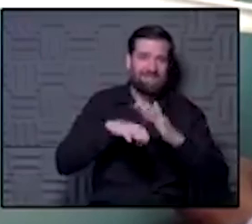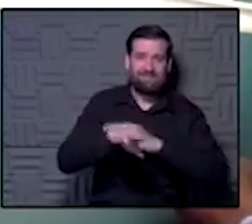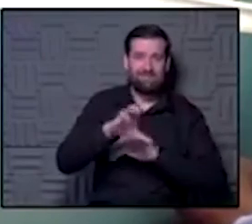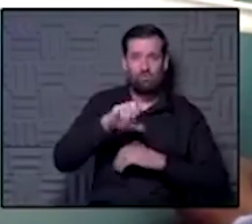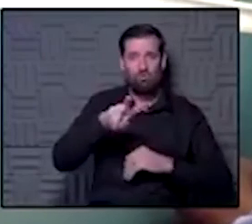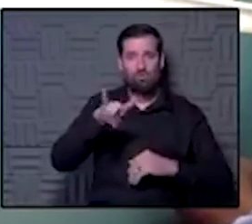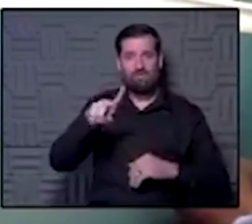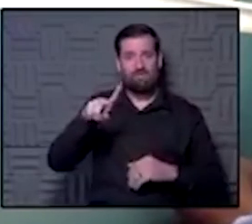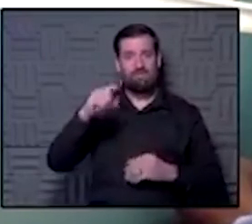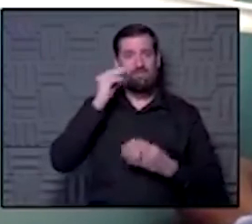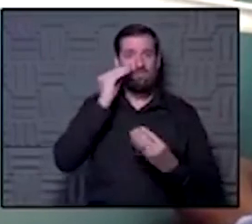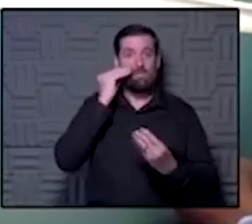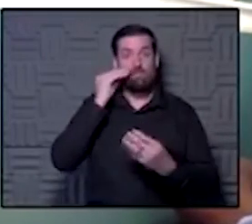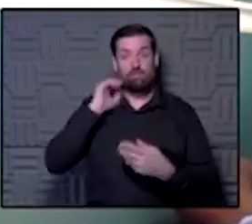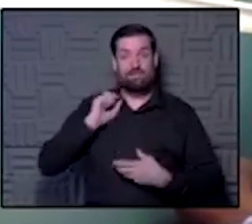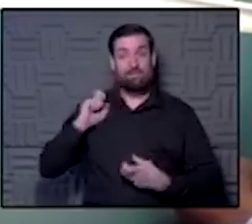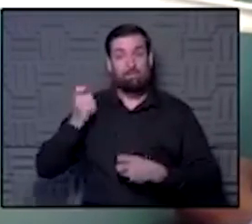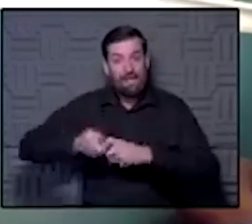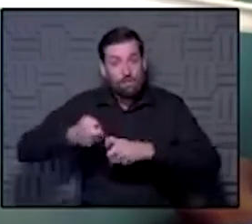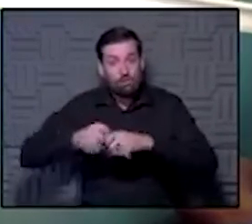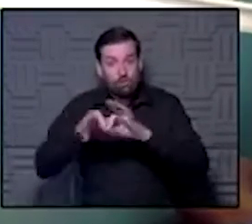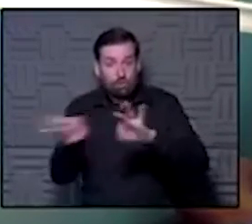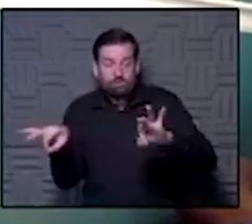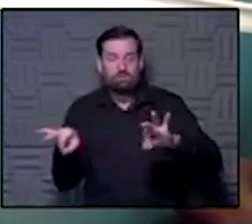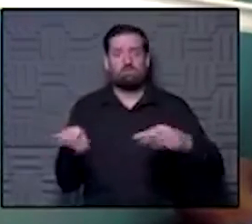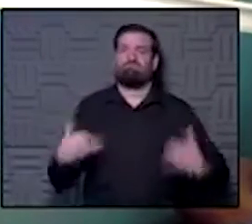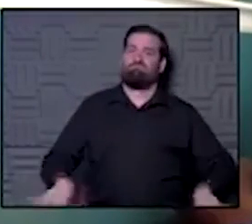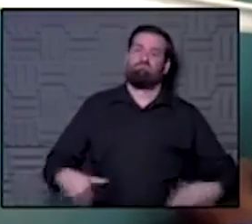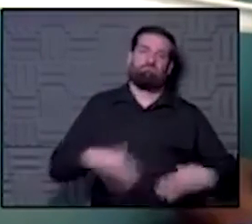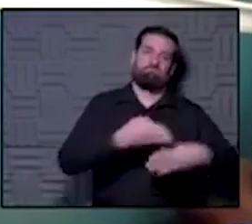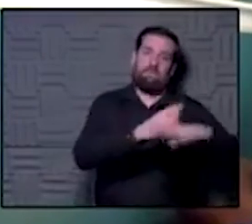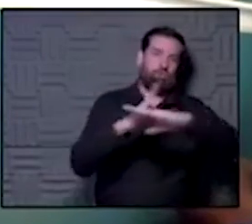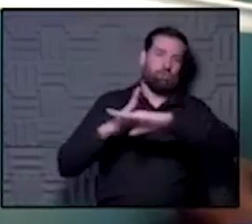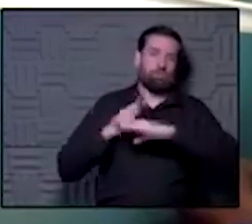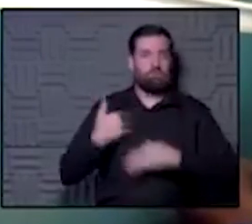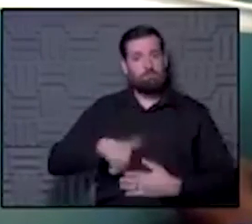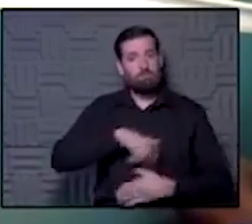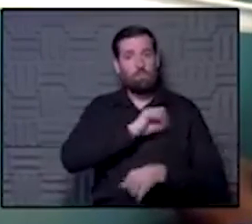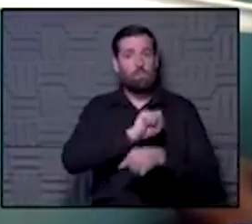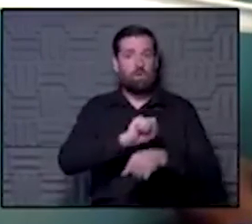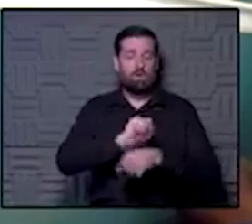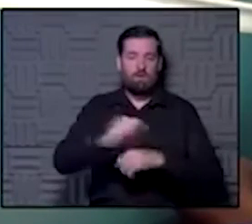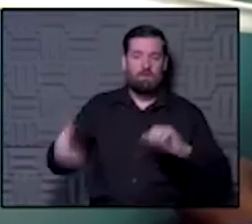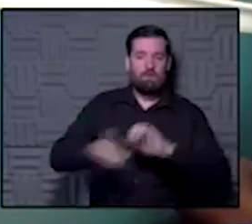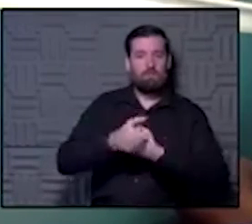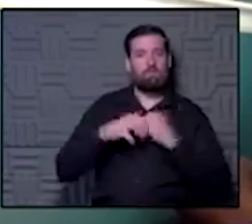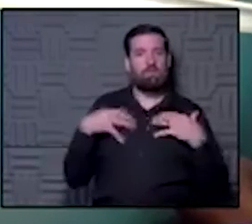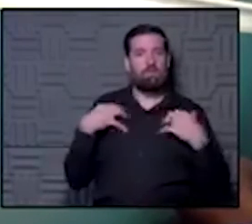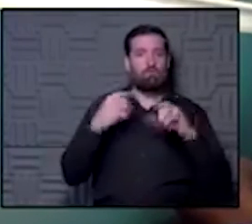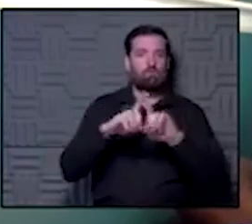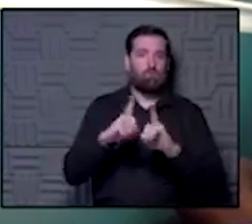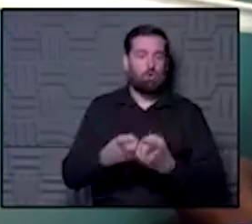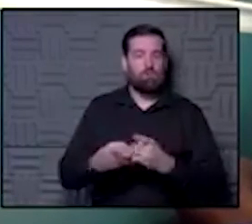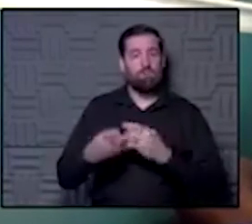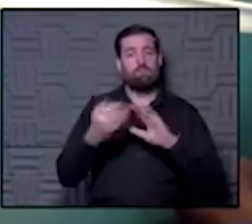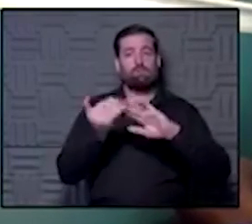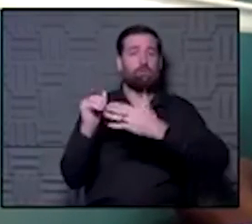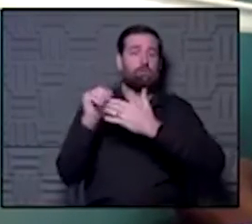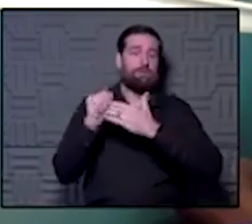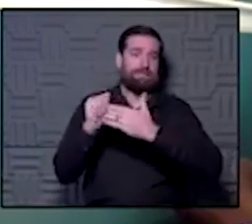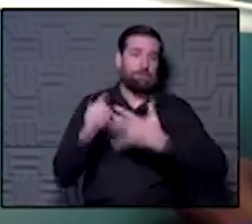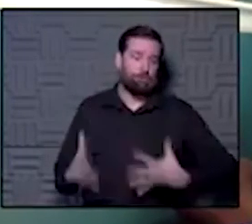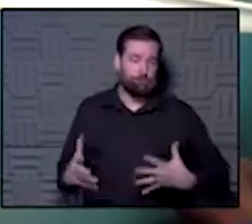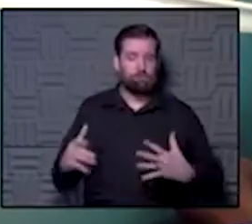in Spanish was a huge barrier for our community. So we have been working with the health department and community leaders to produce COVID